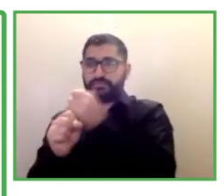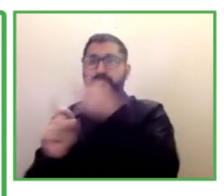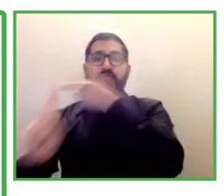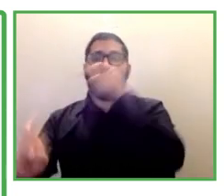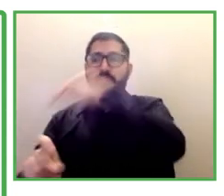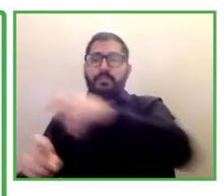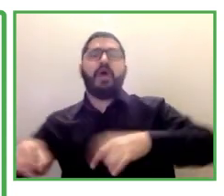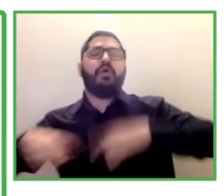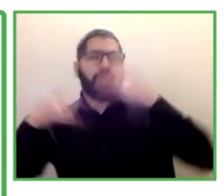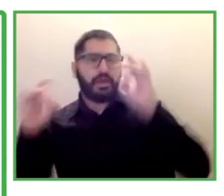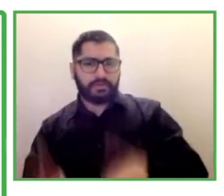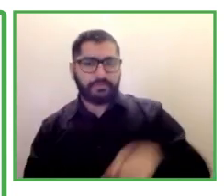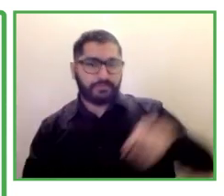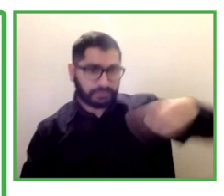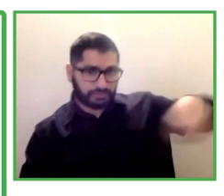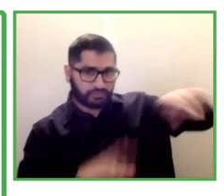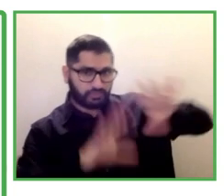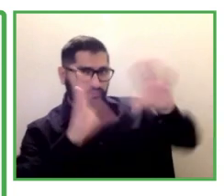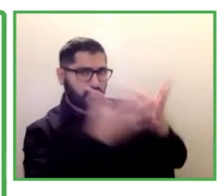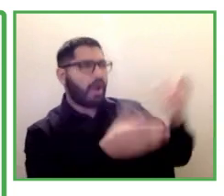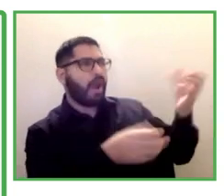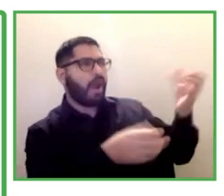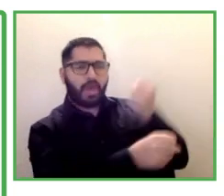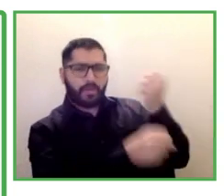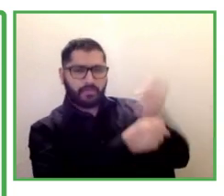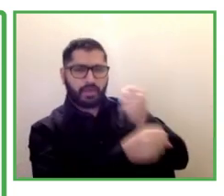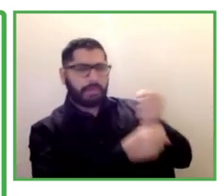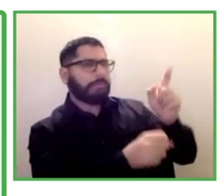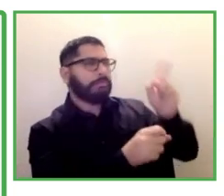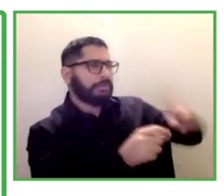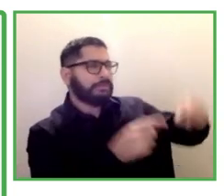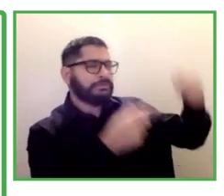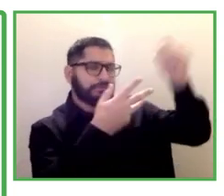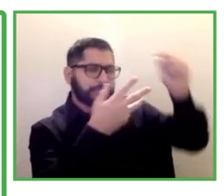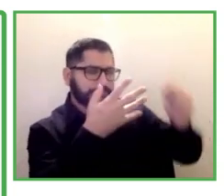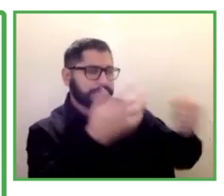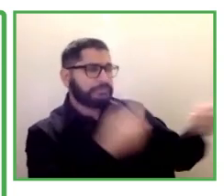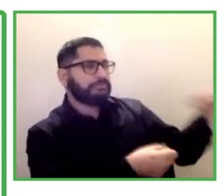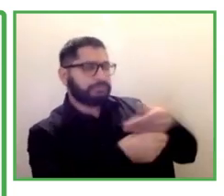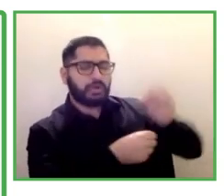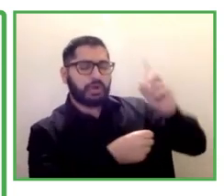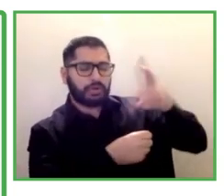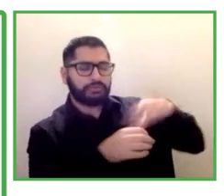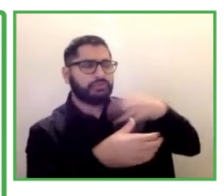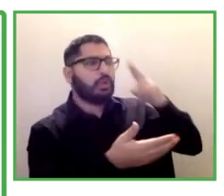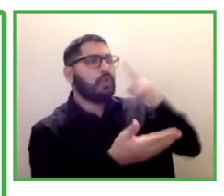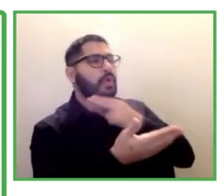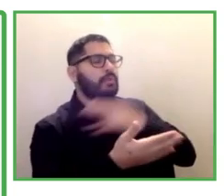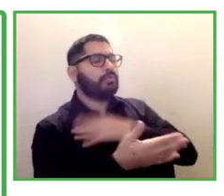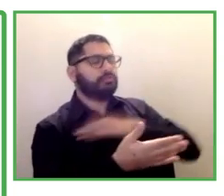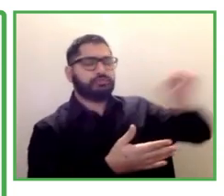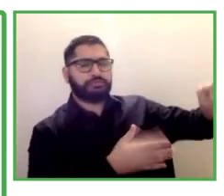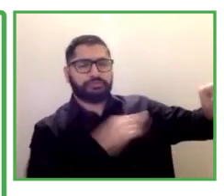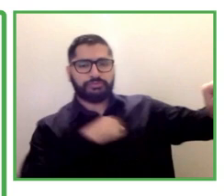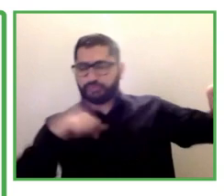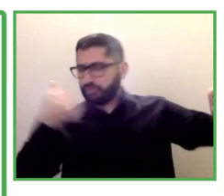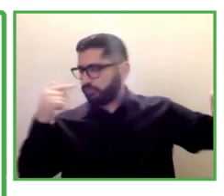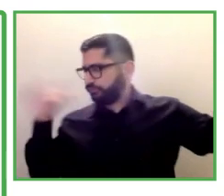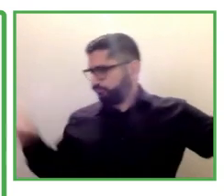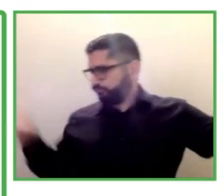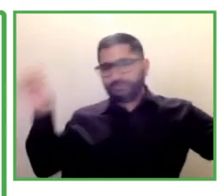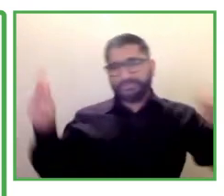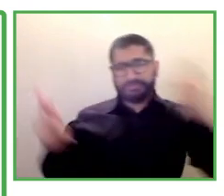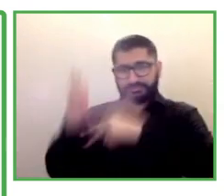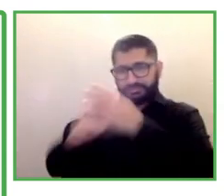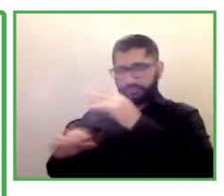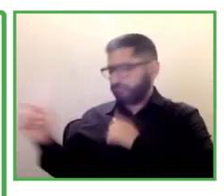agency and we're not a charity we're really here to help organizations meet their their business goals I run